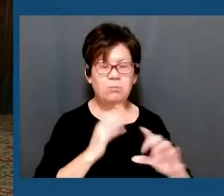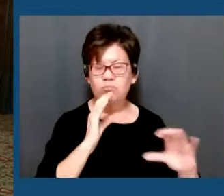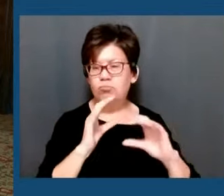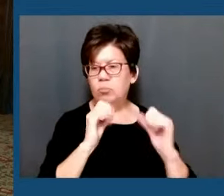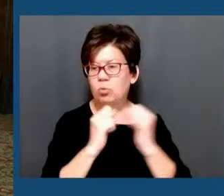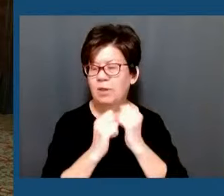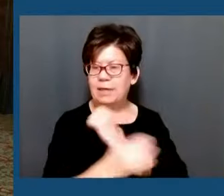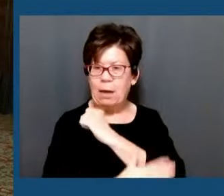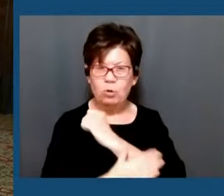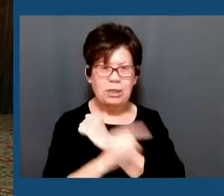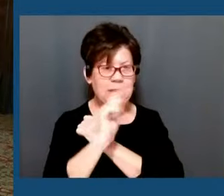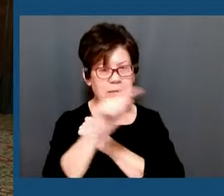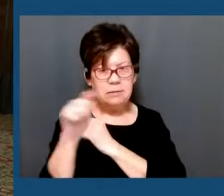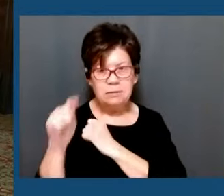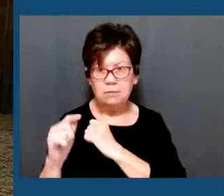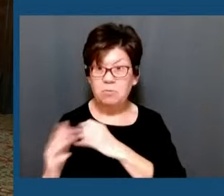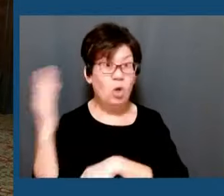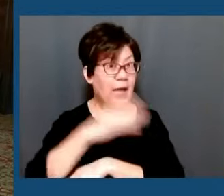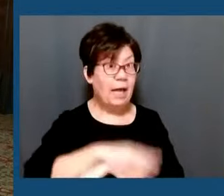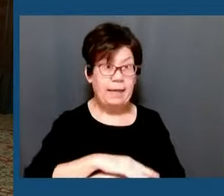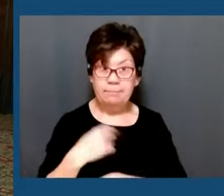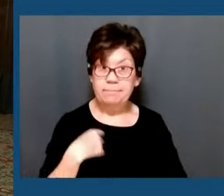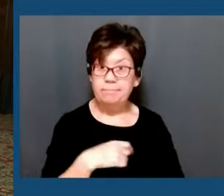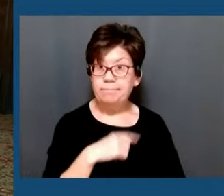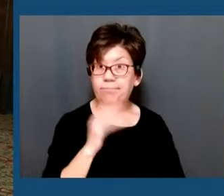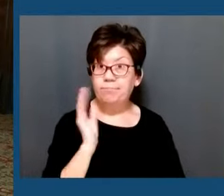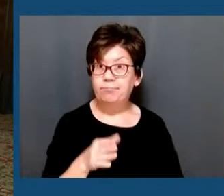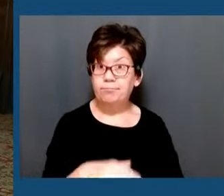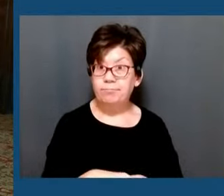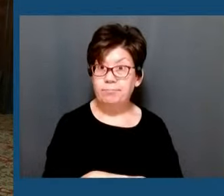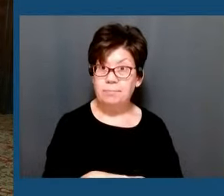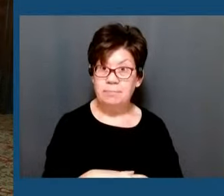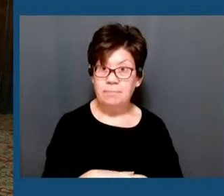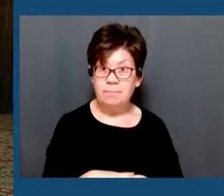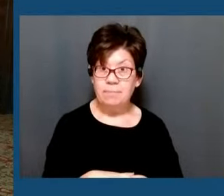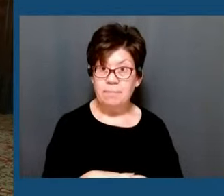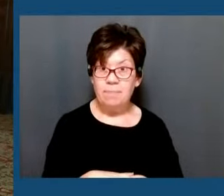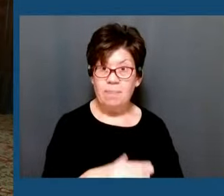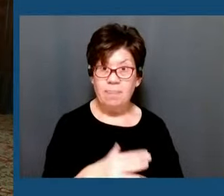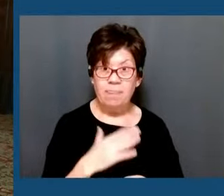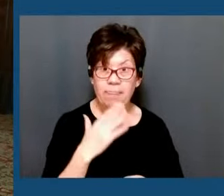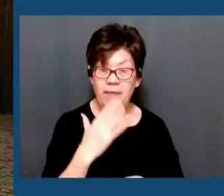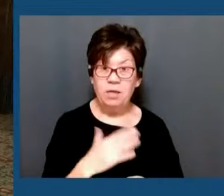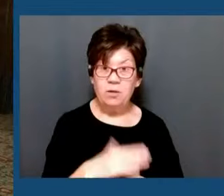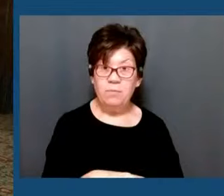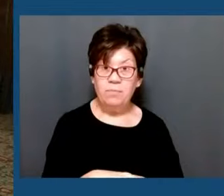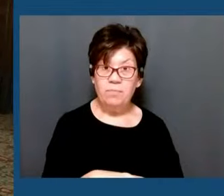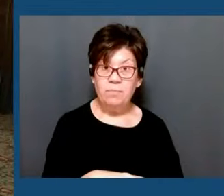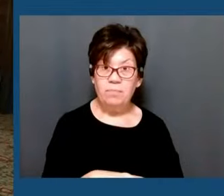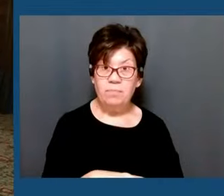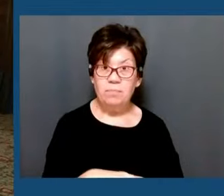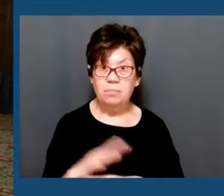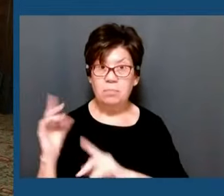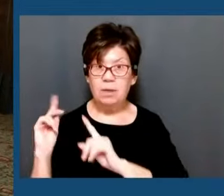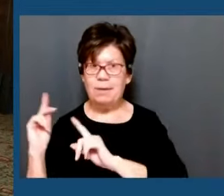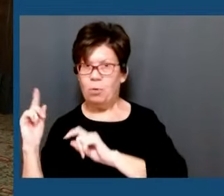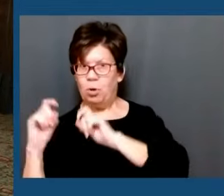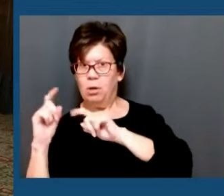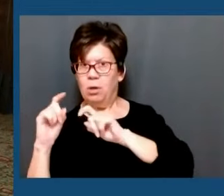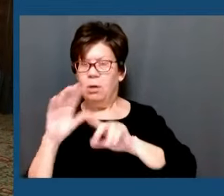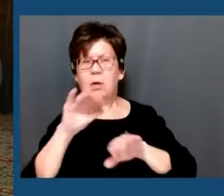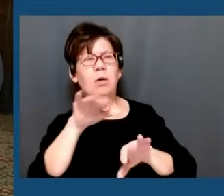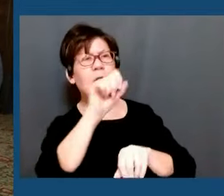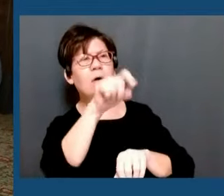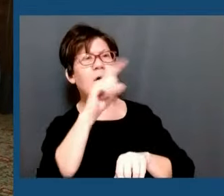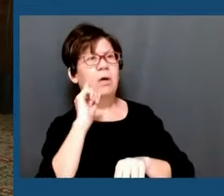all day. Thank you. All right. Let's do some on top of my questions. Governor, have there been any contact with the Indian